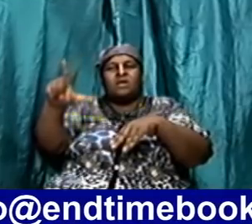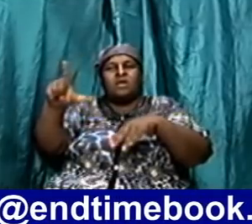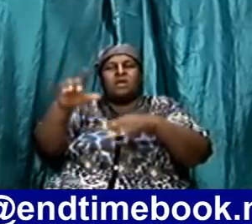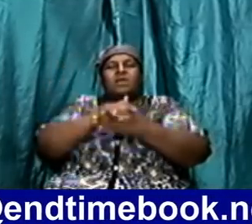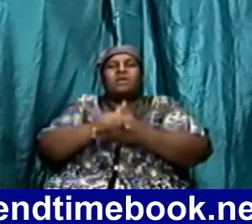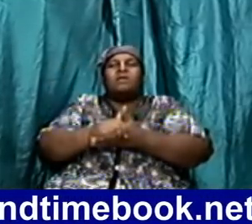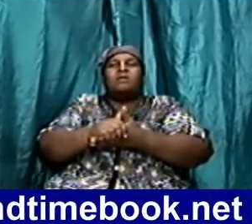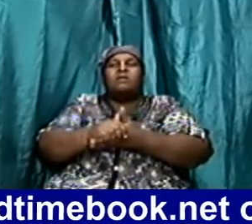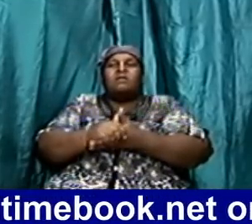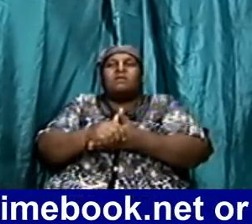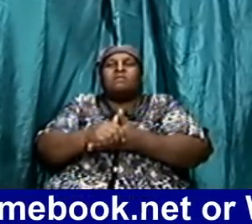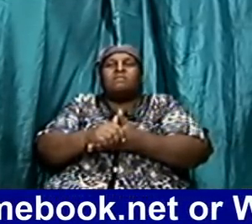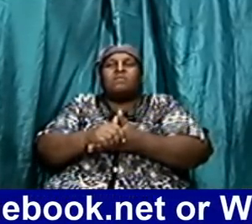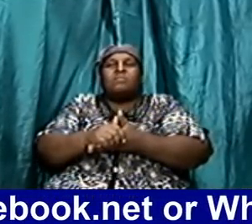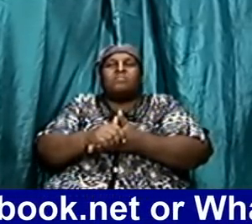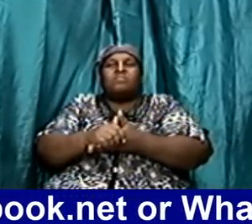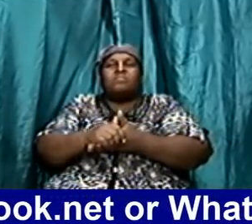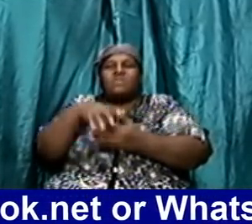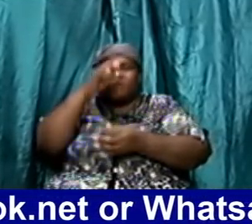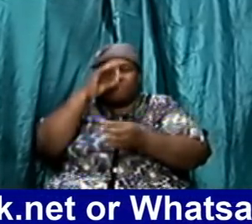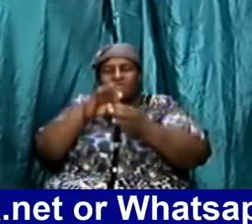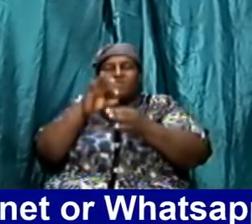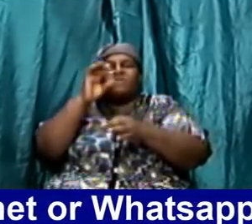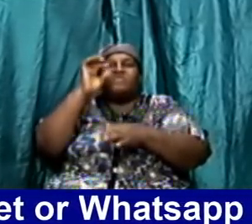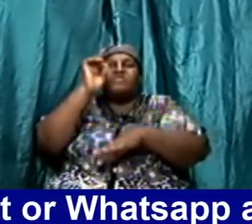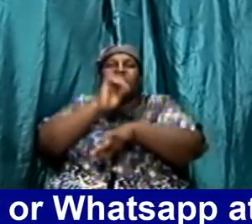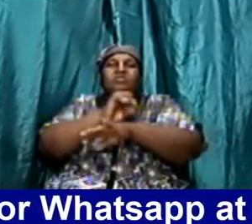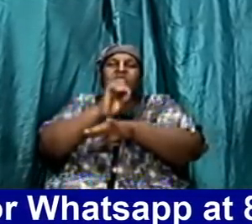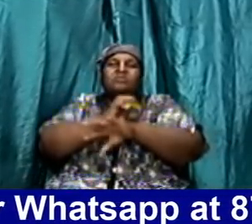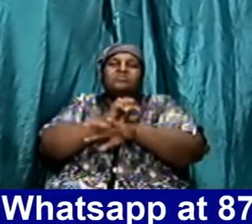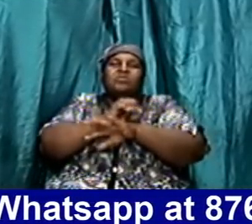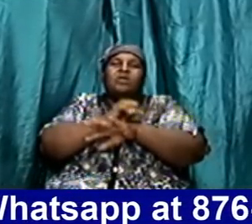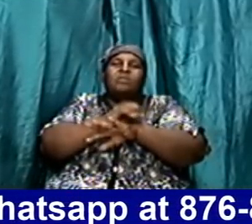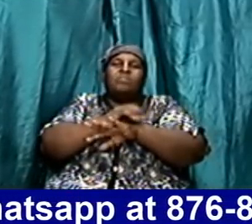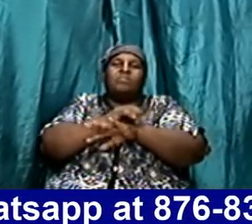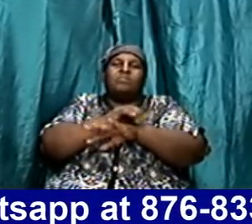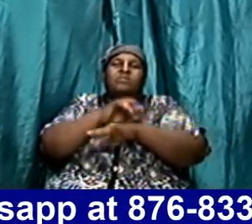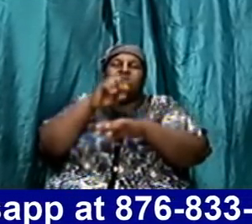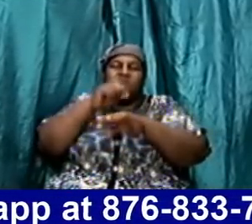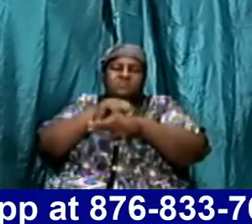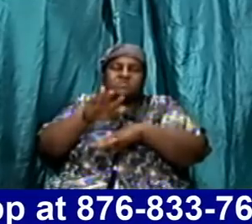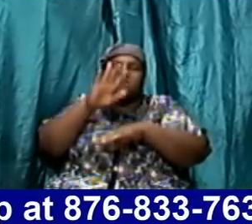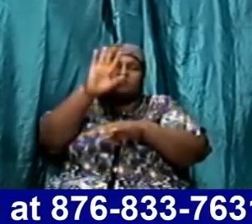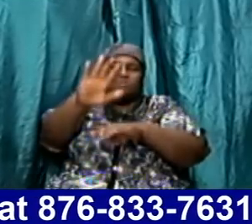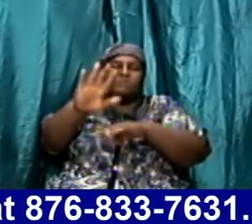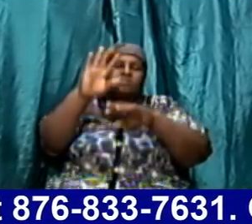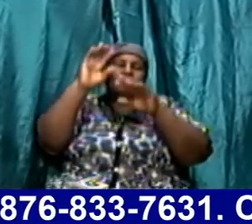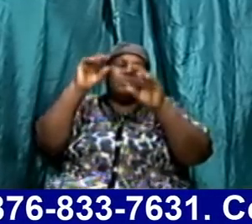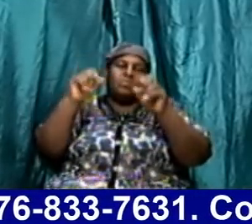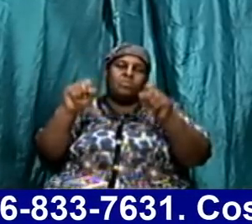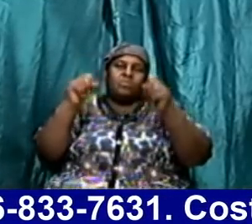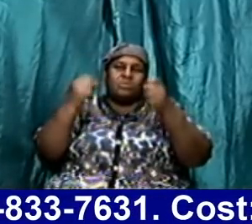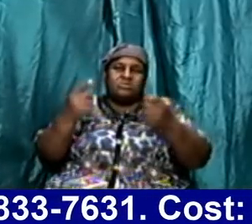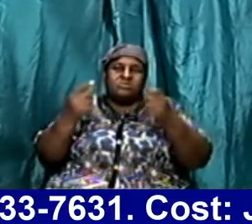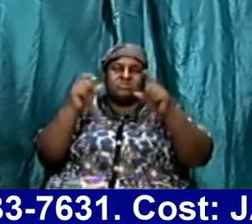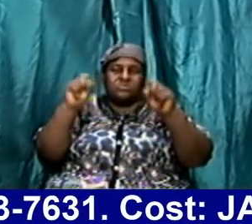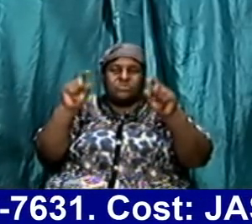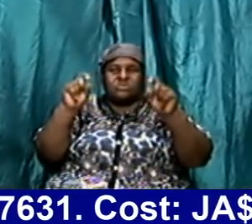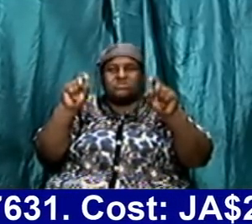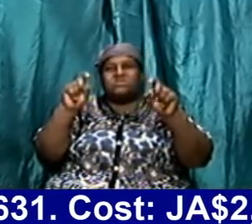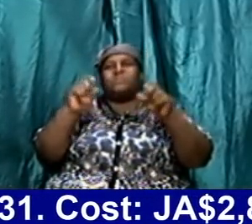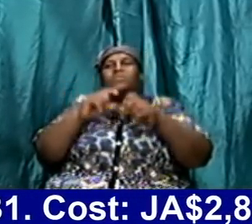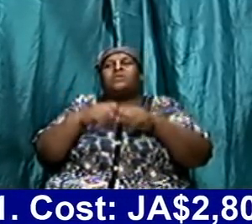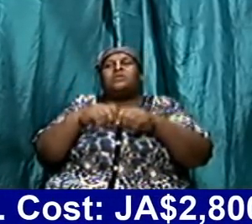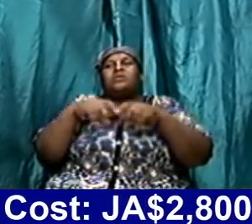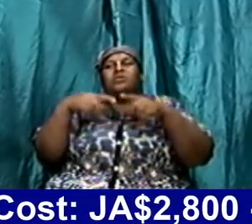it's faith upc ja at gmail dot com you can send your questions in and we will try